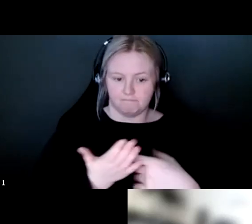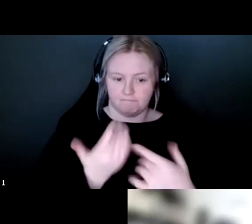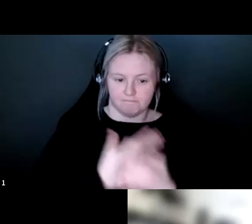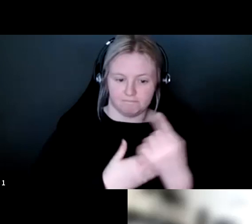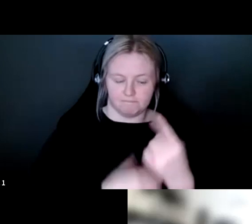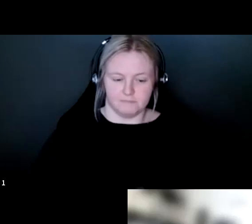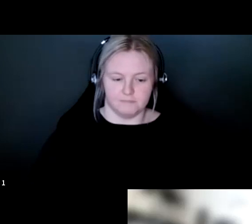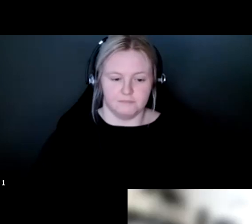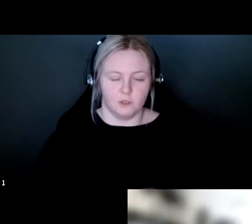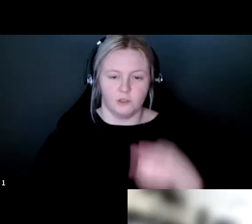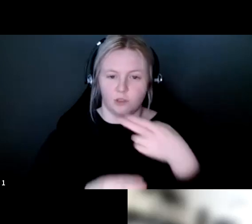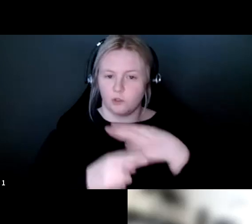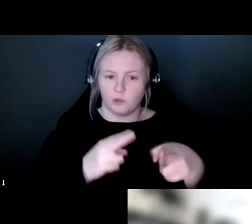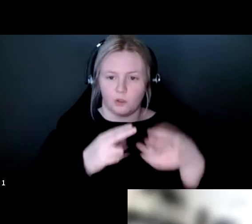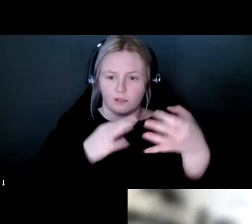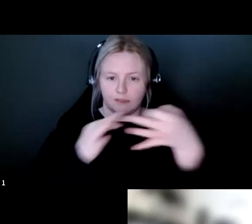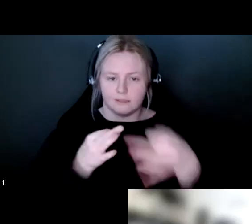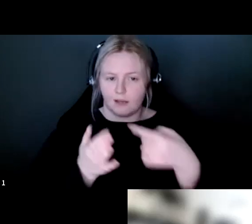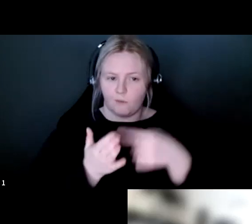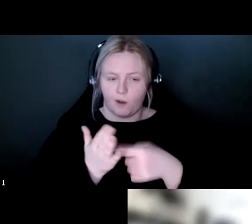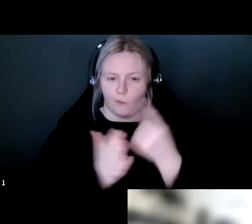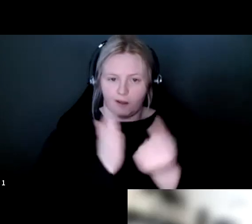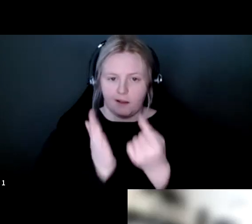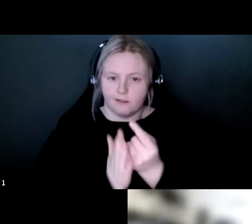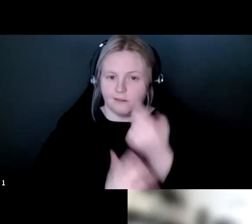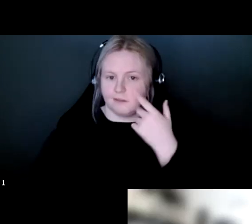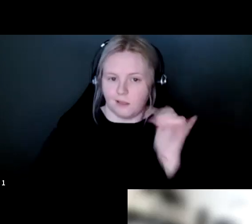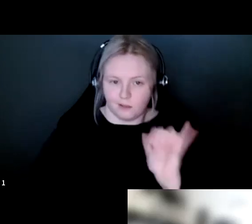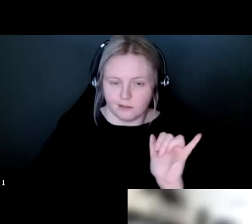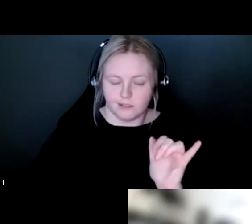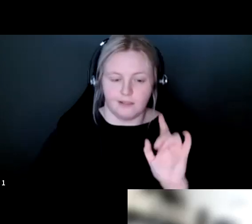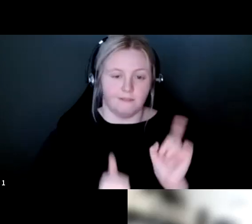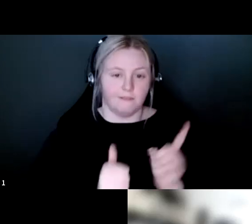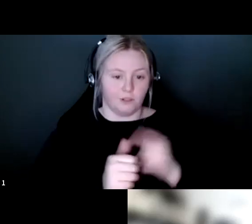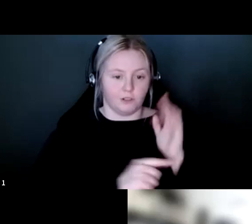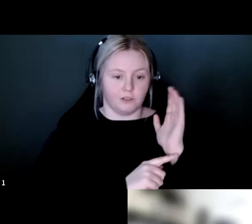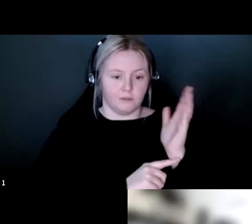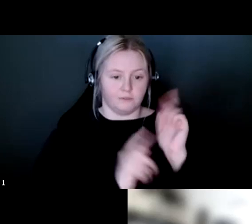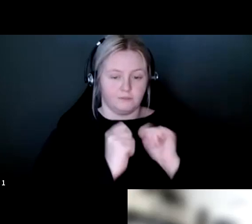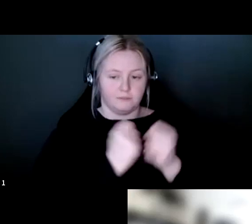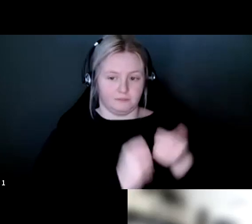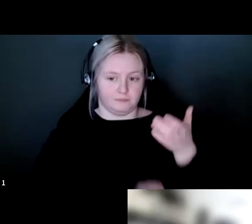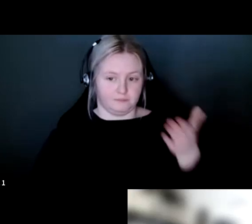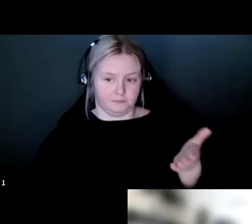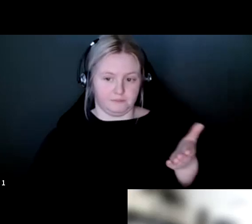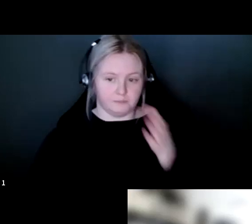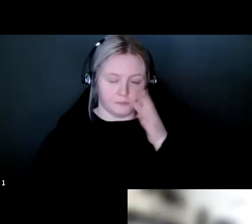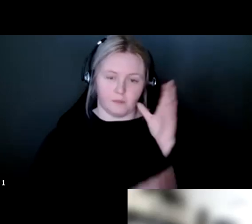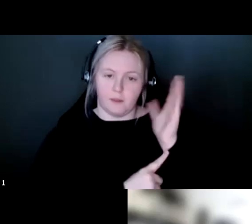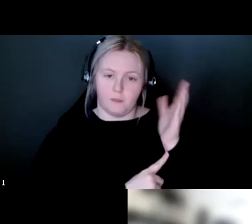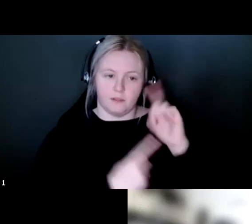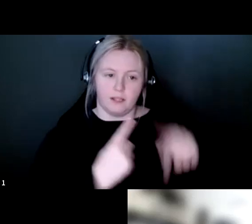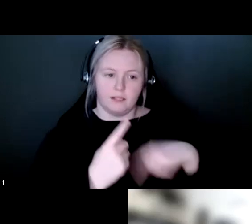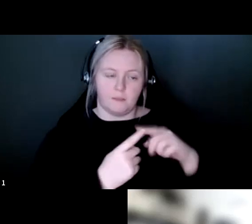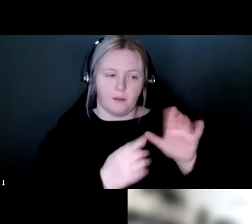quick rundown of how this session is going to go, we are first going to have a presentation by the team of Eviance about their research